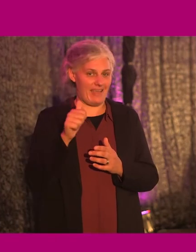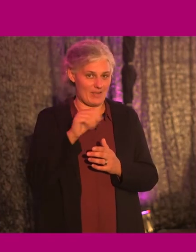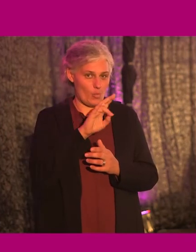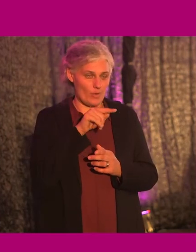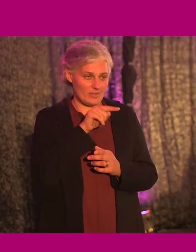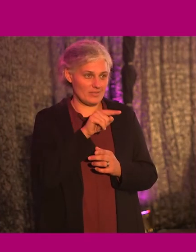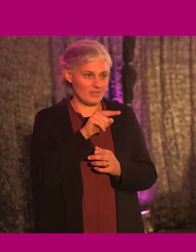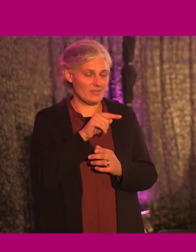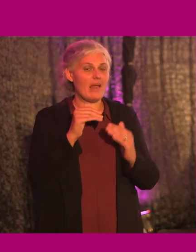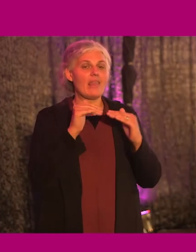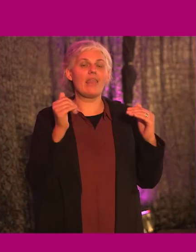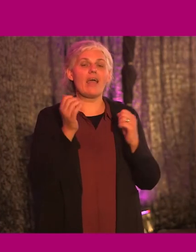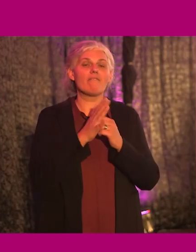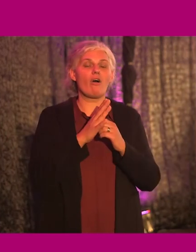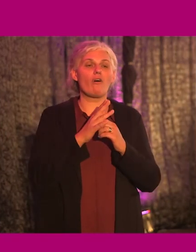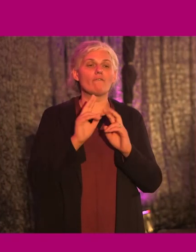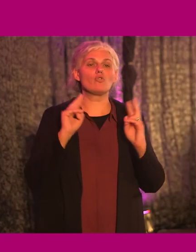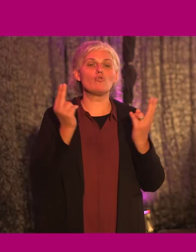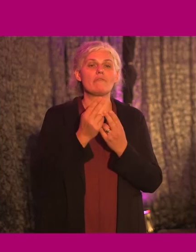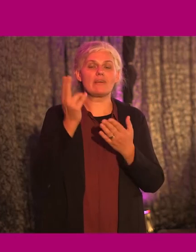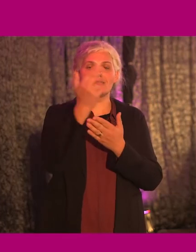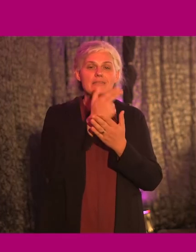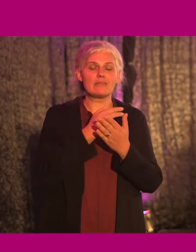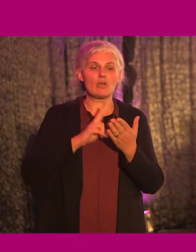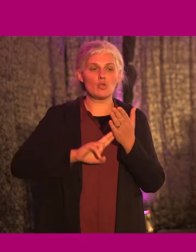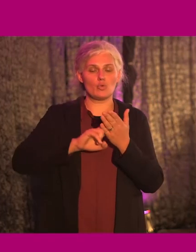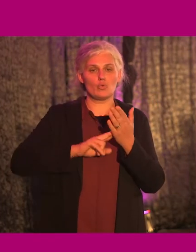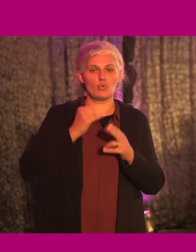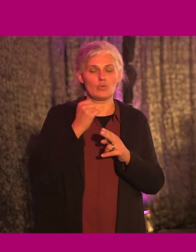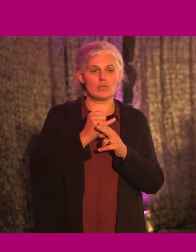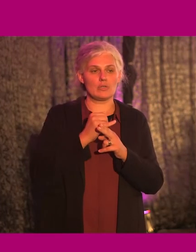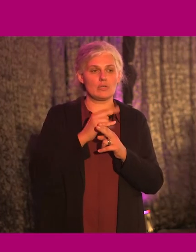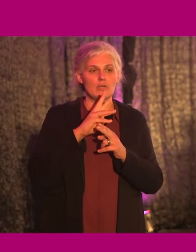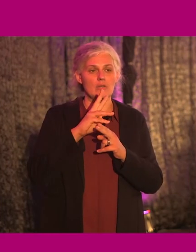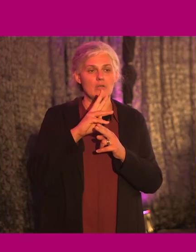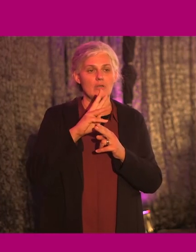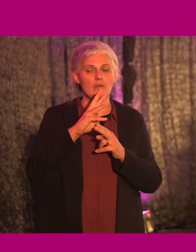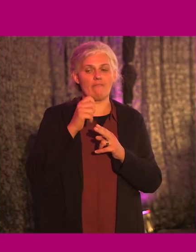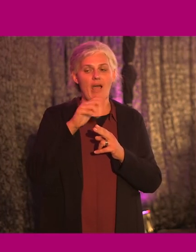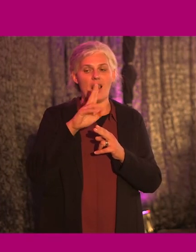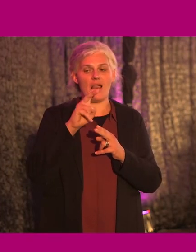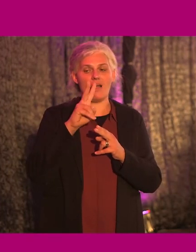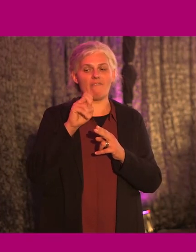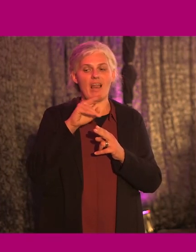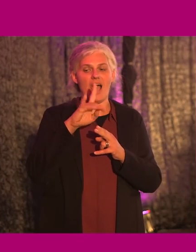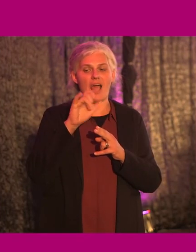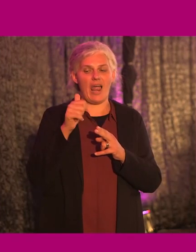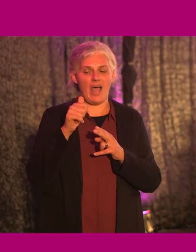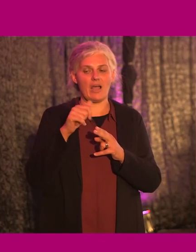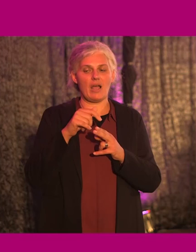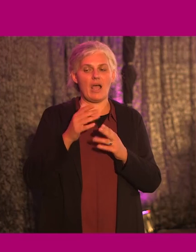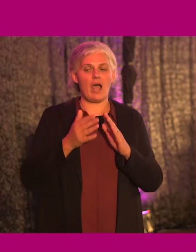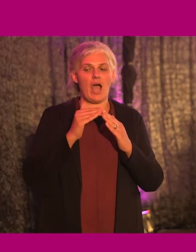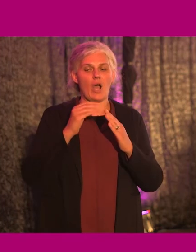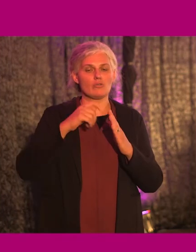it's about the level of universal design that was used in the Valhalla housing project in Klondalken. The question